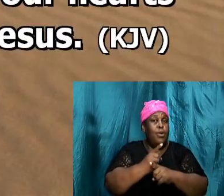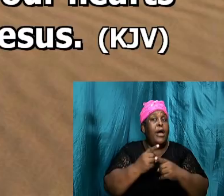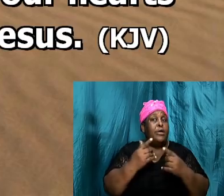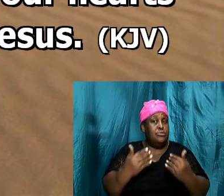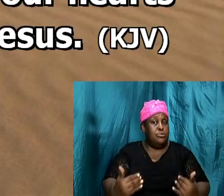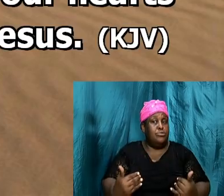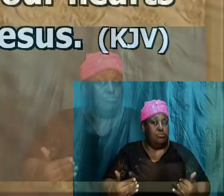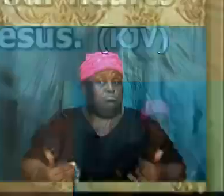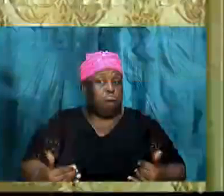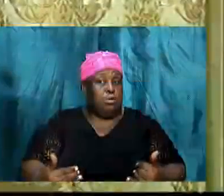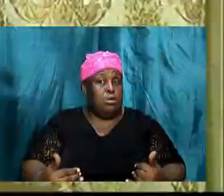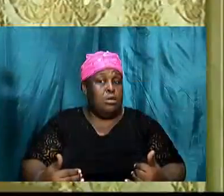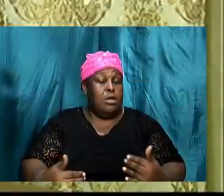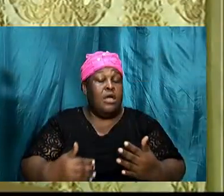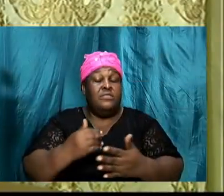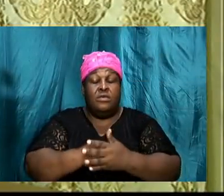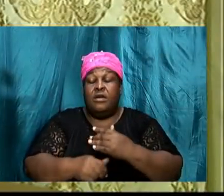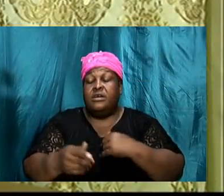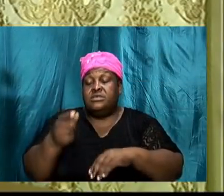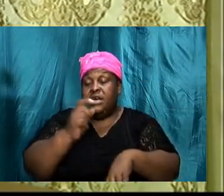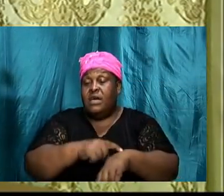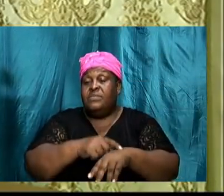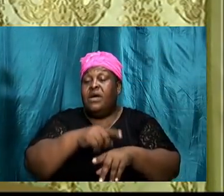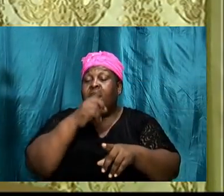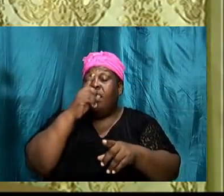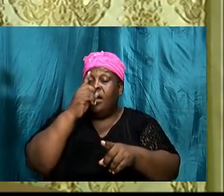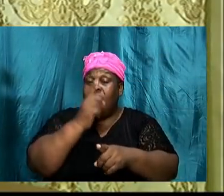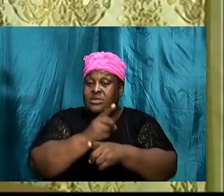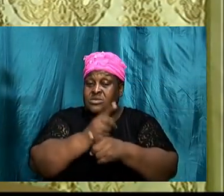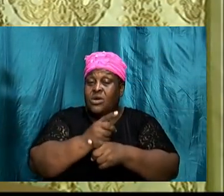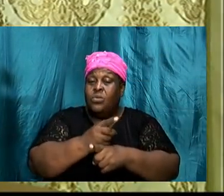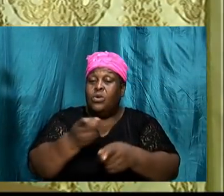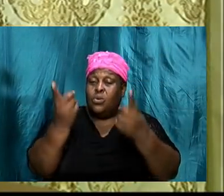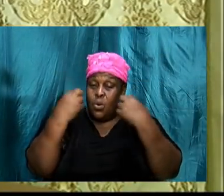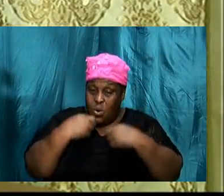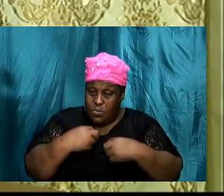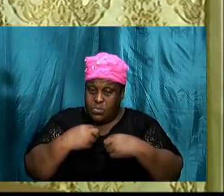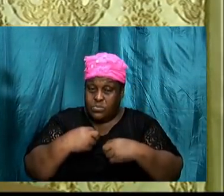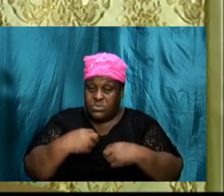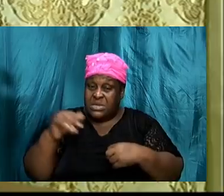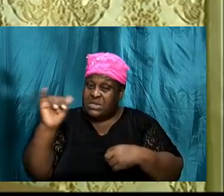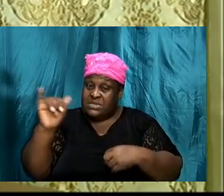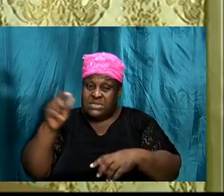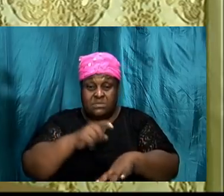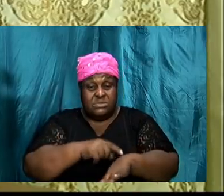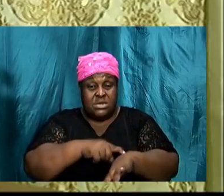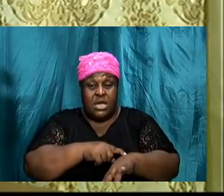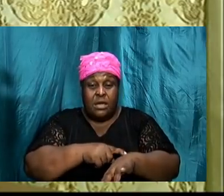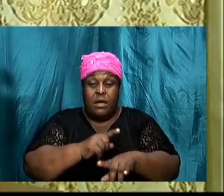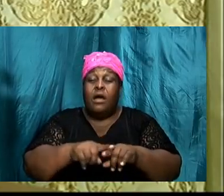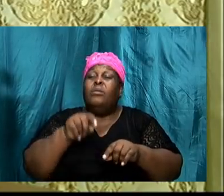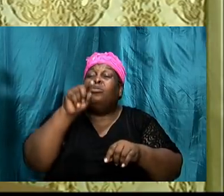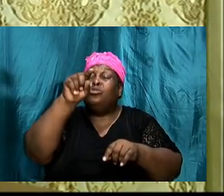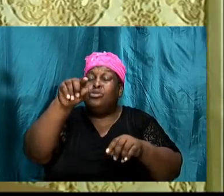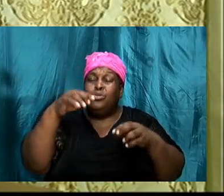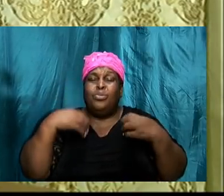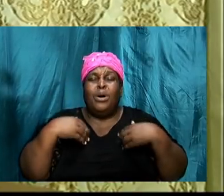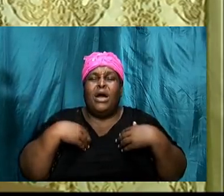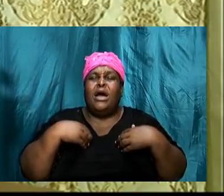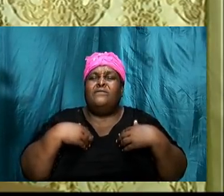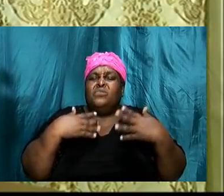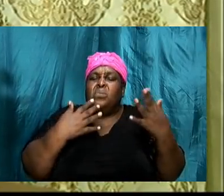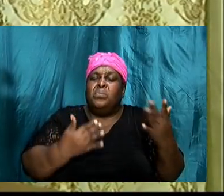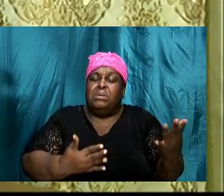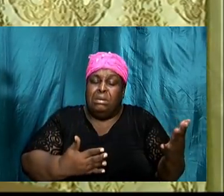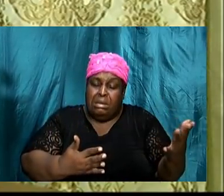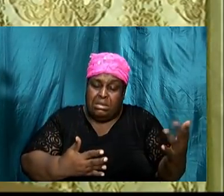answer will come right away but you will have to wait for the fruit we shan